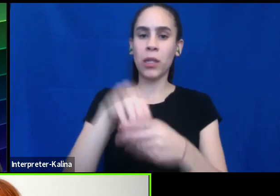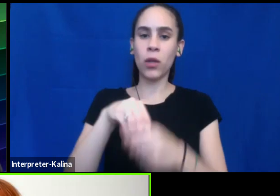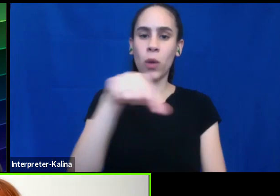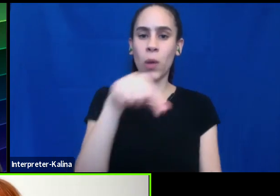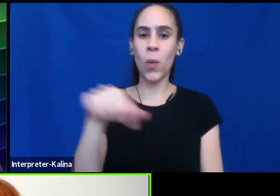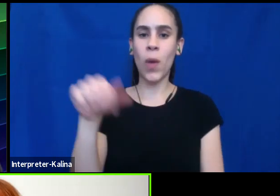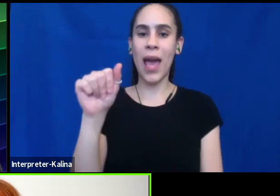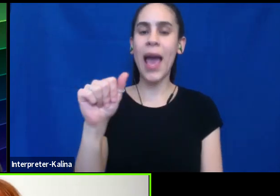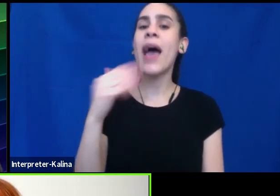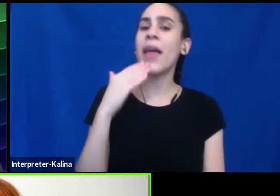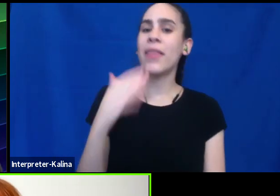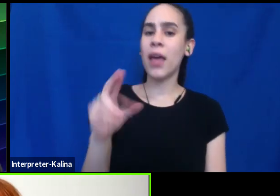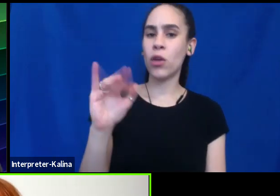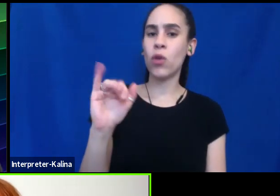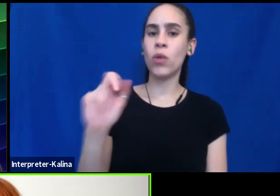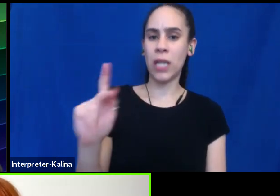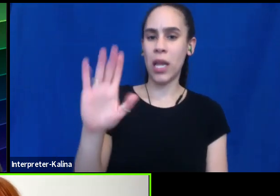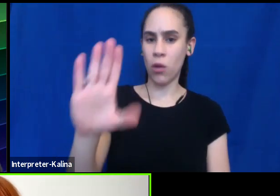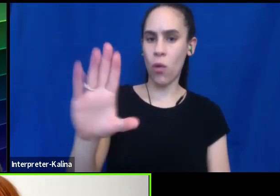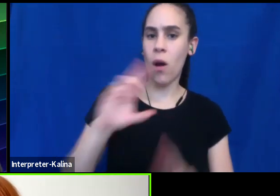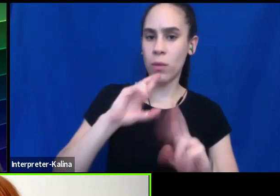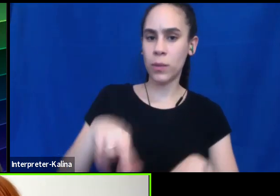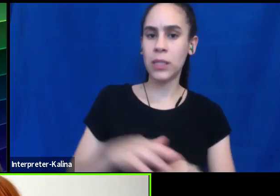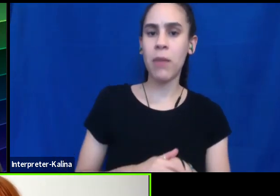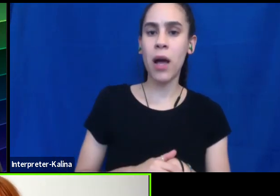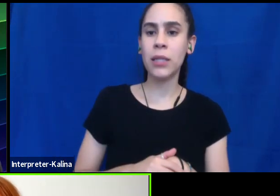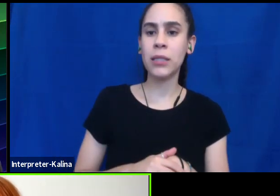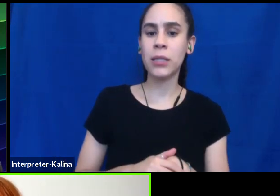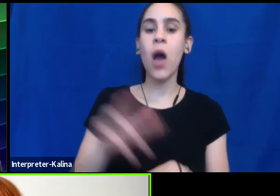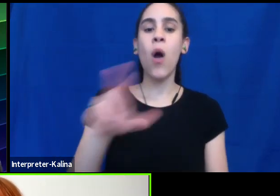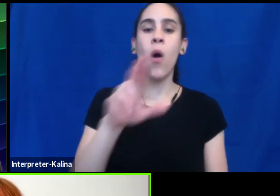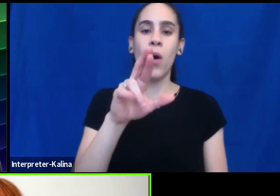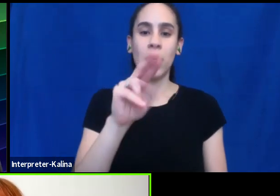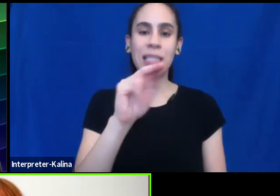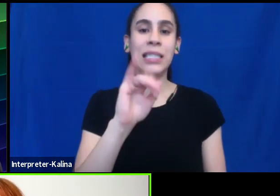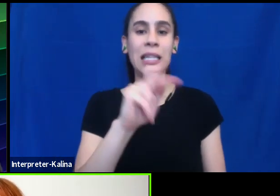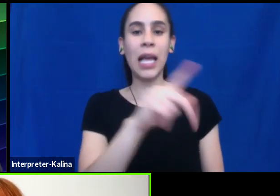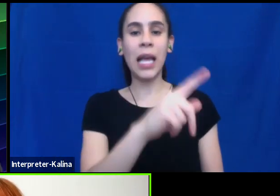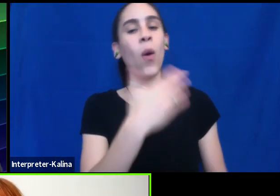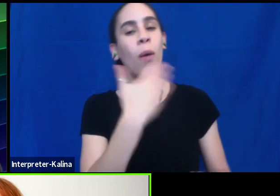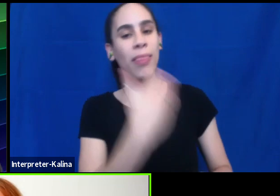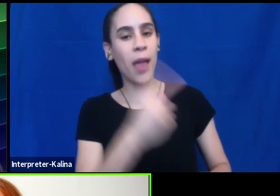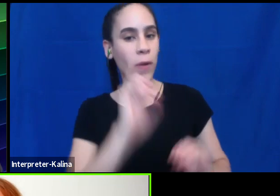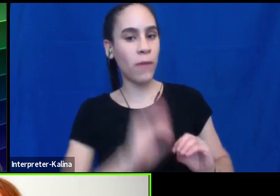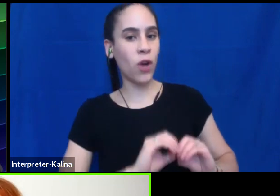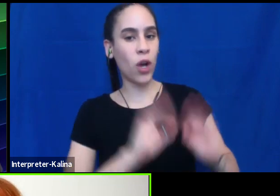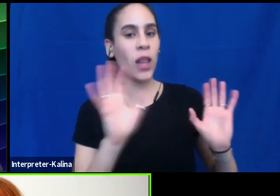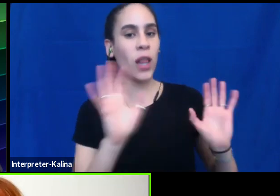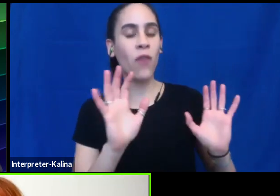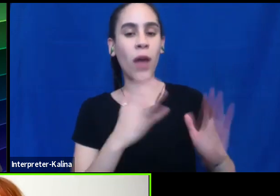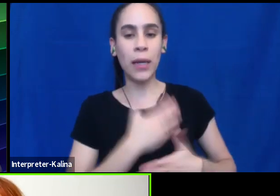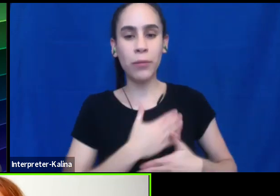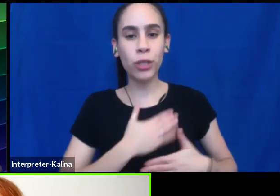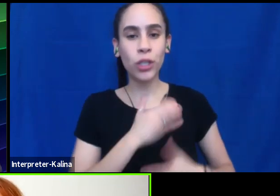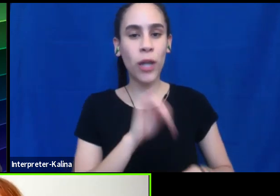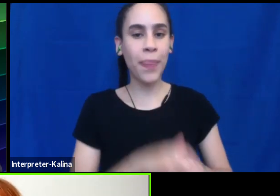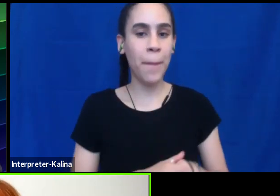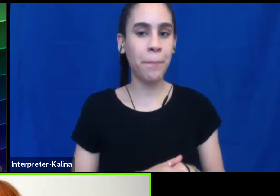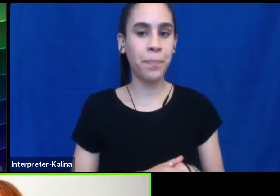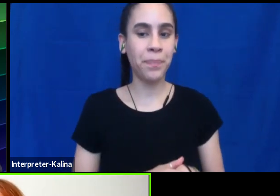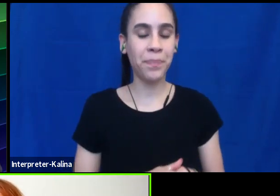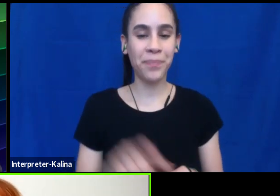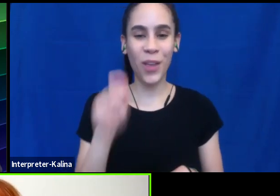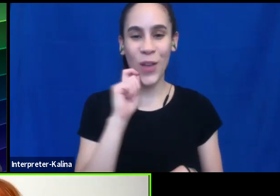thank you for your response and the response here. Thanks for clarifying in some way much appreciated. Cool.